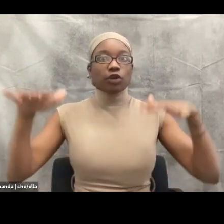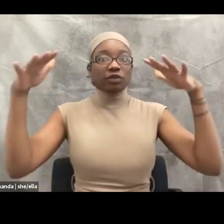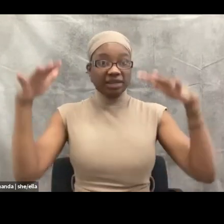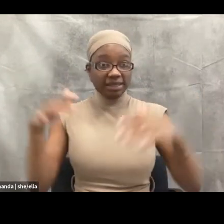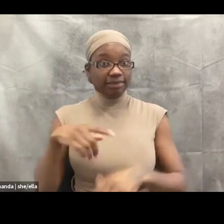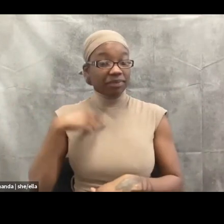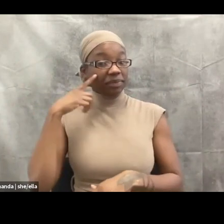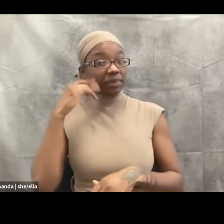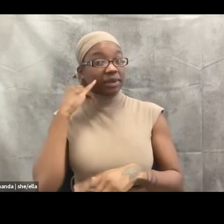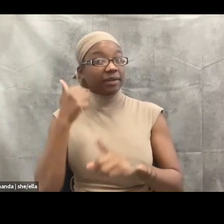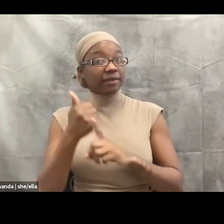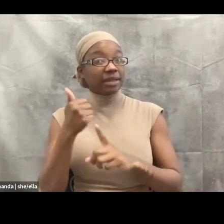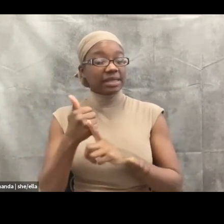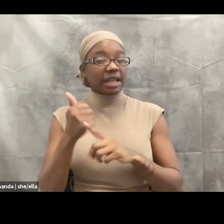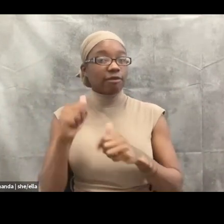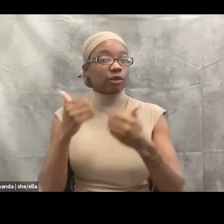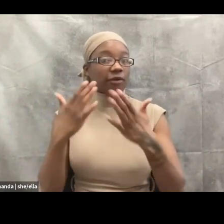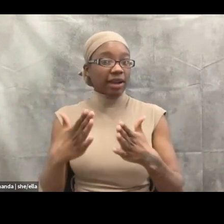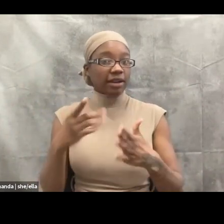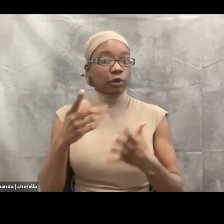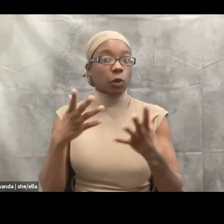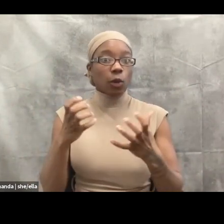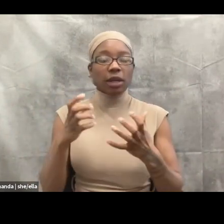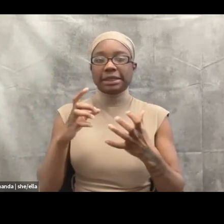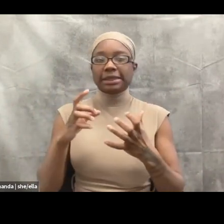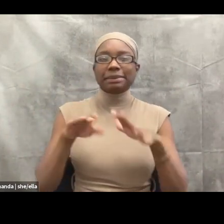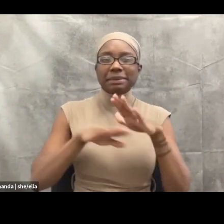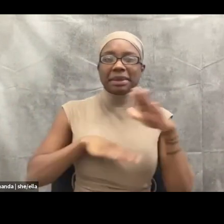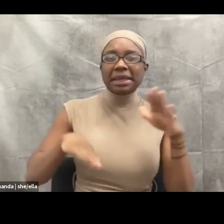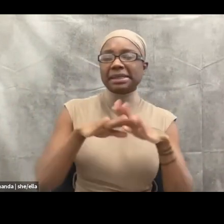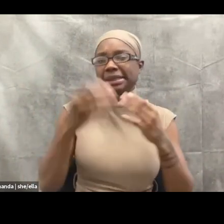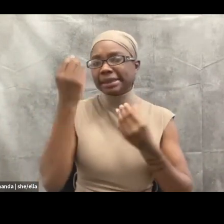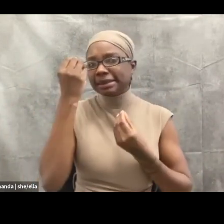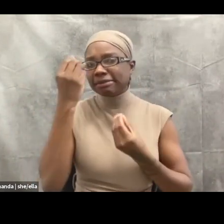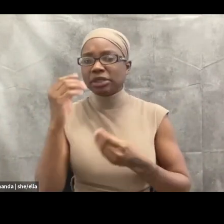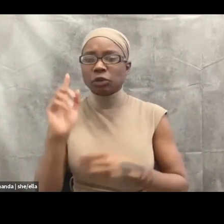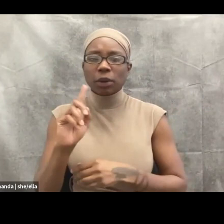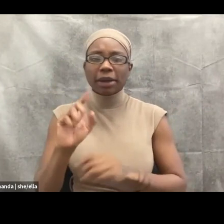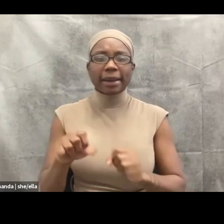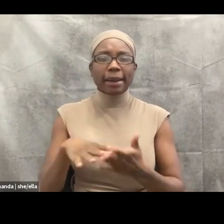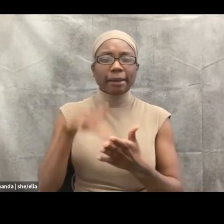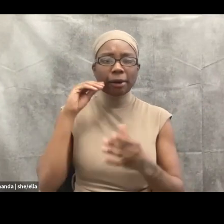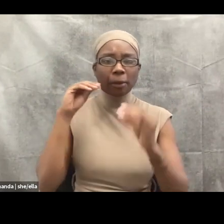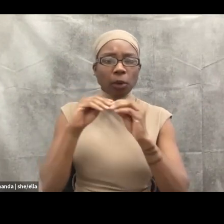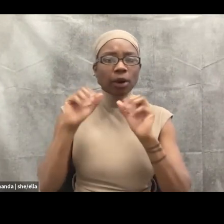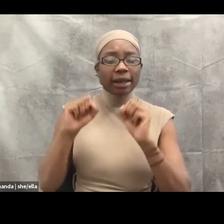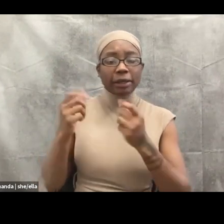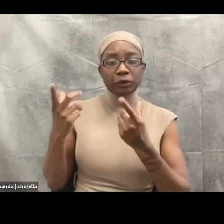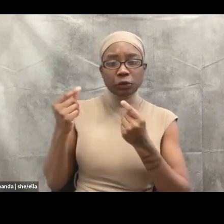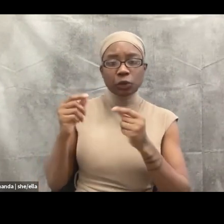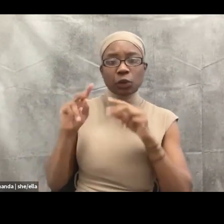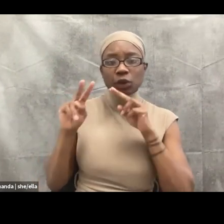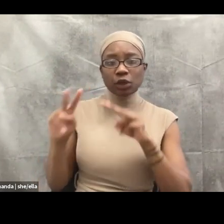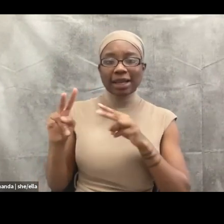and you're kind of looking for a basic starting off point, um, for learning about that, you can check out Helping the Suicidal Person, which is by